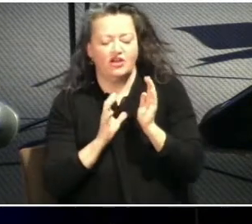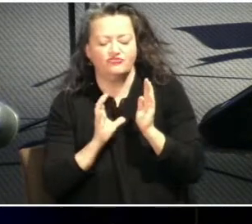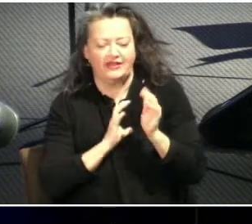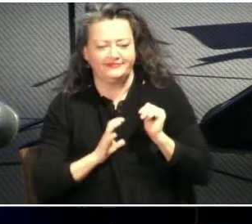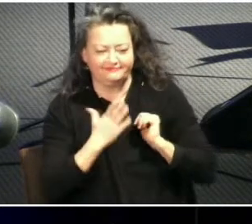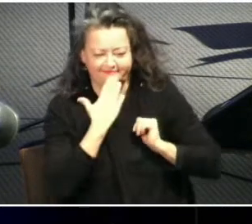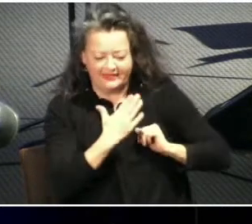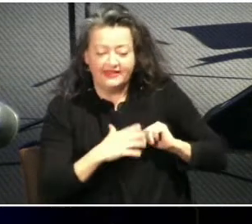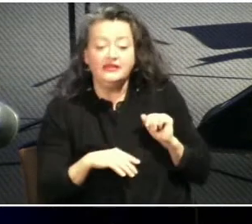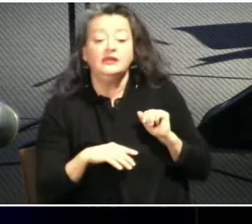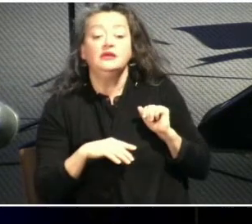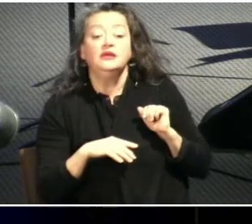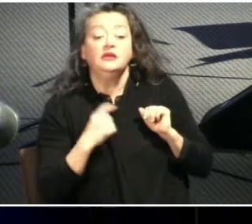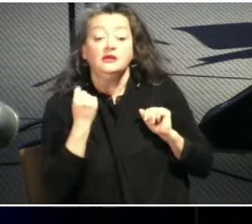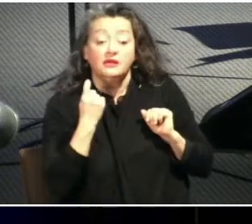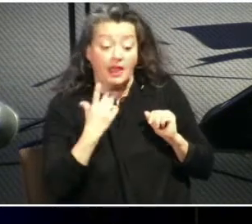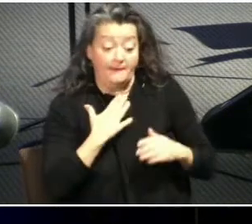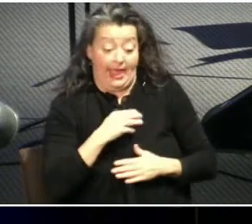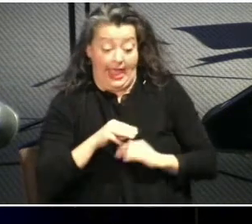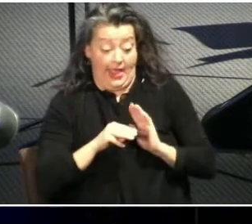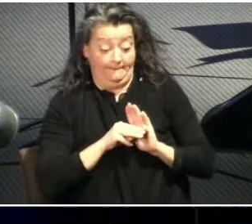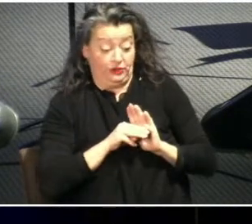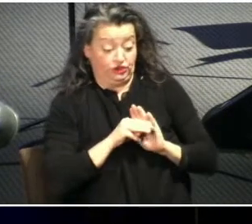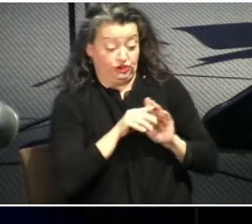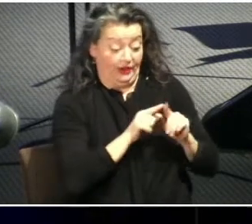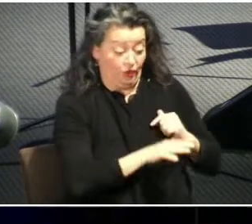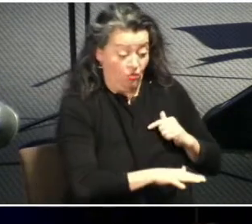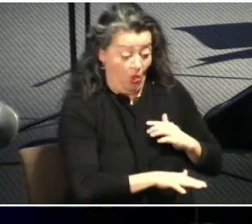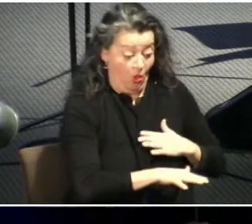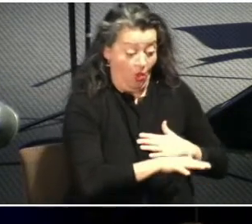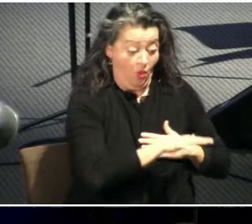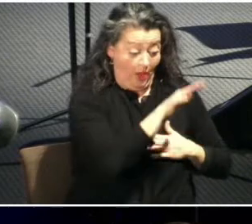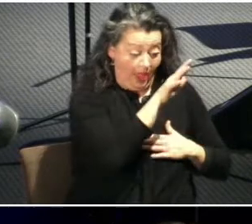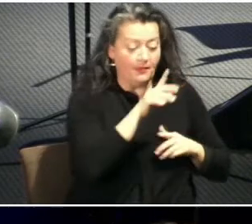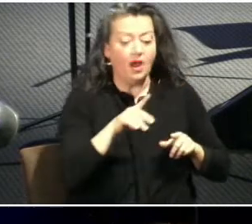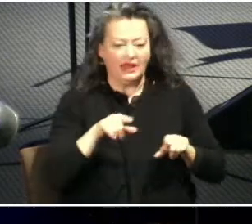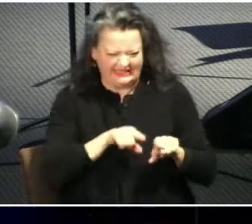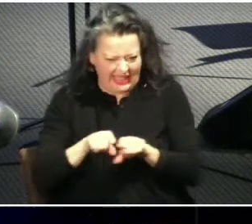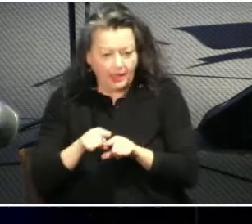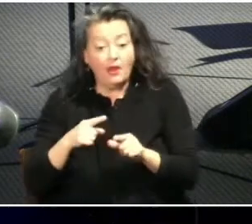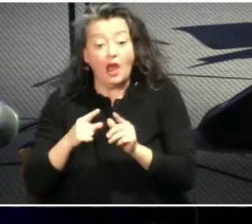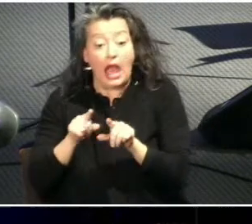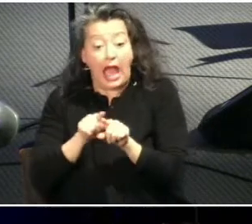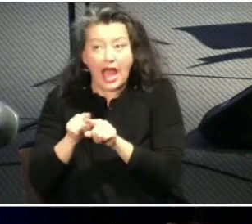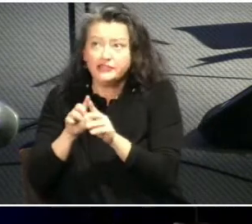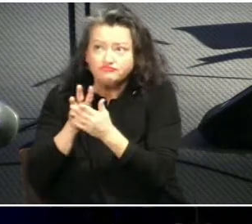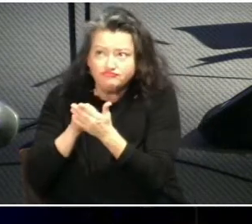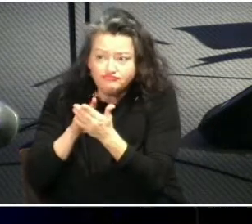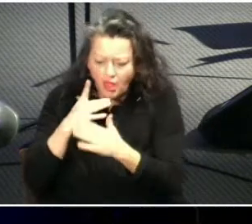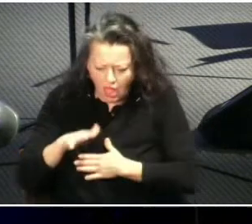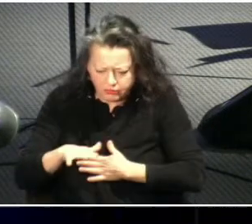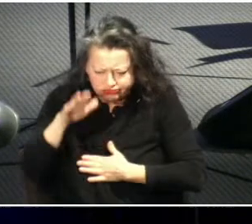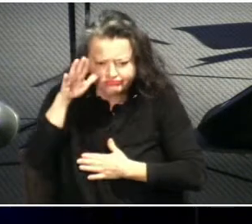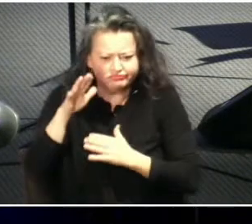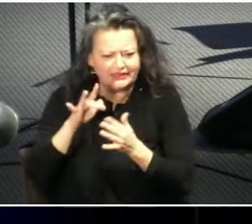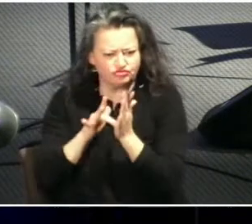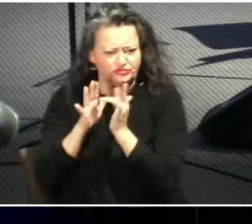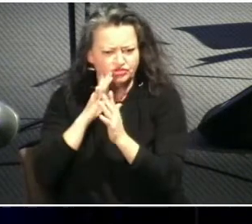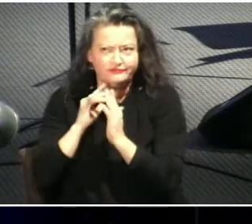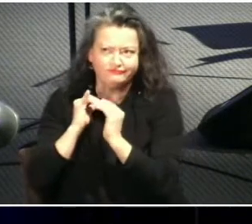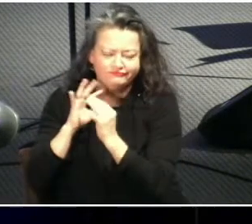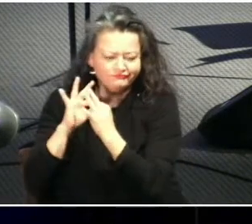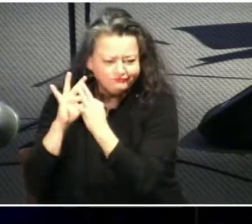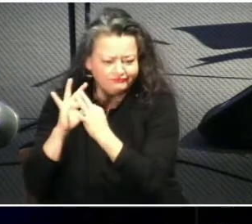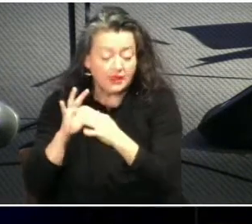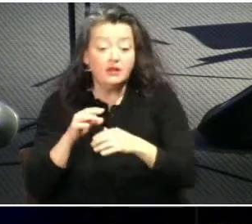paralleled my maturing in christ i moved around a lot my dad was with the rcmp so when i was really little we moved but